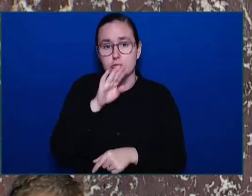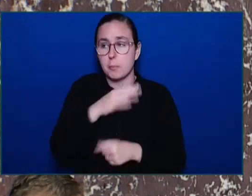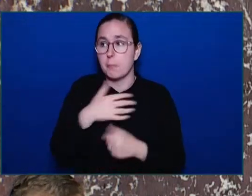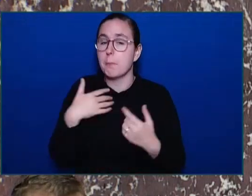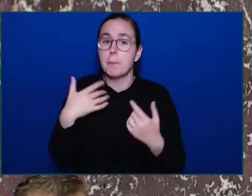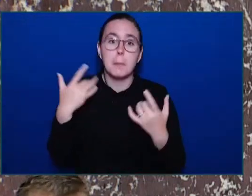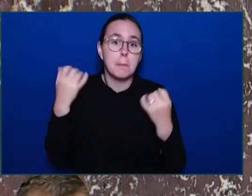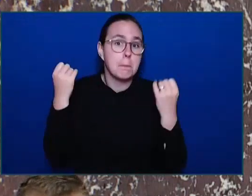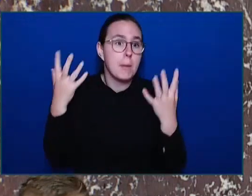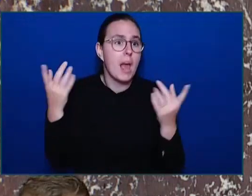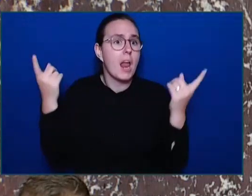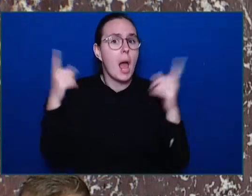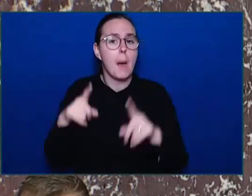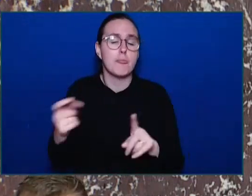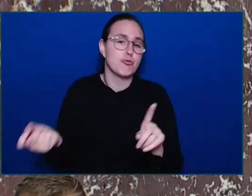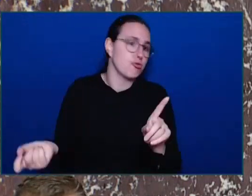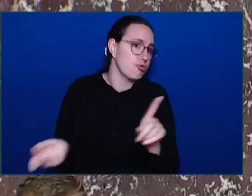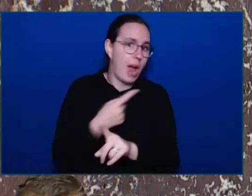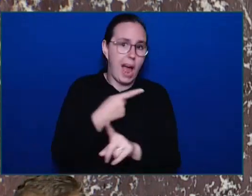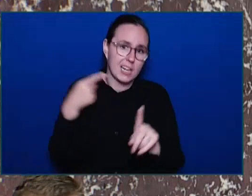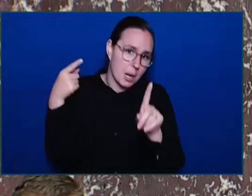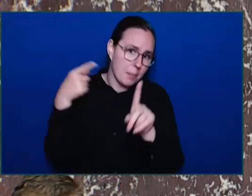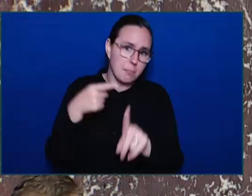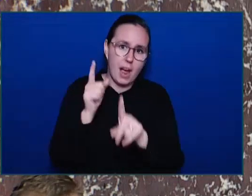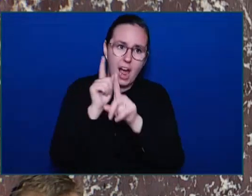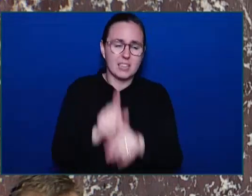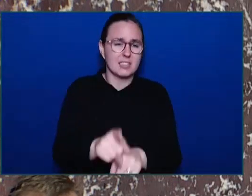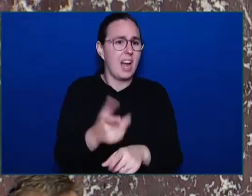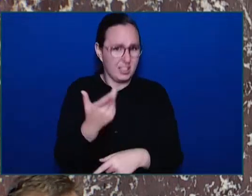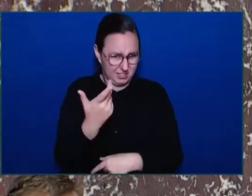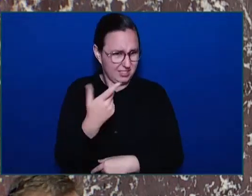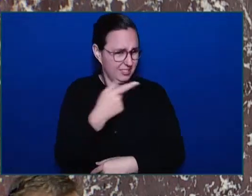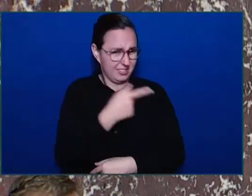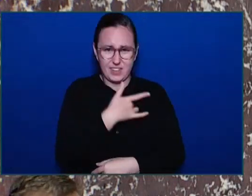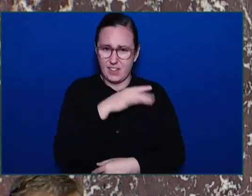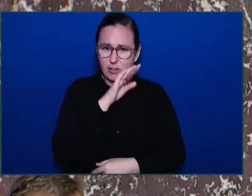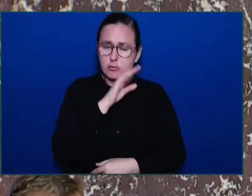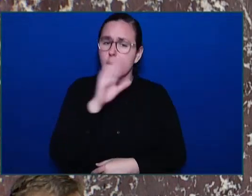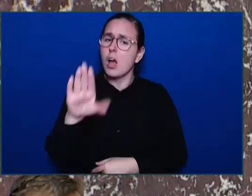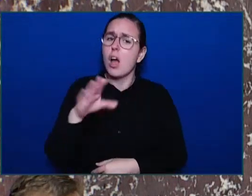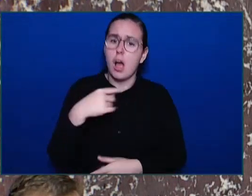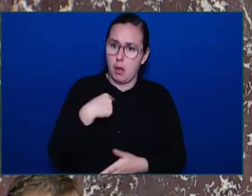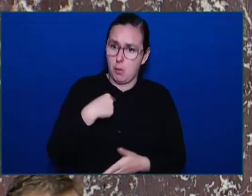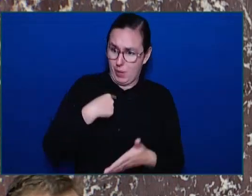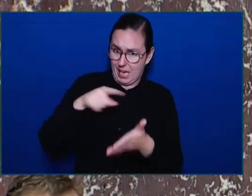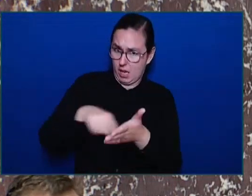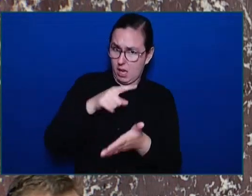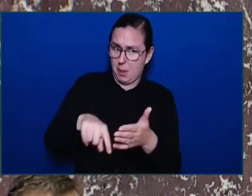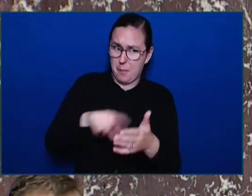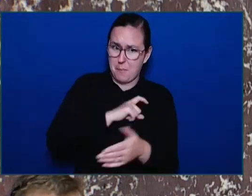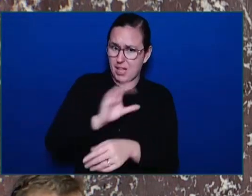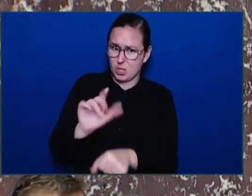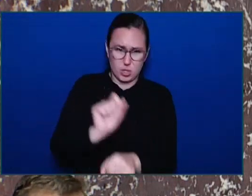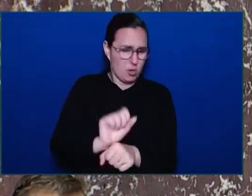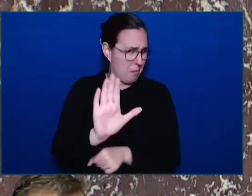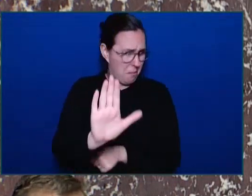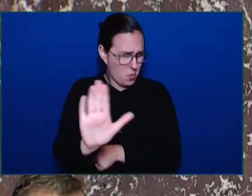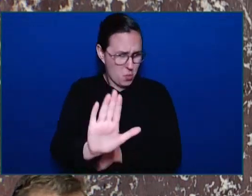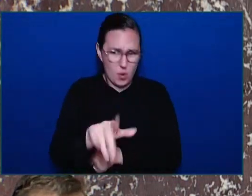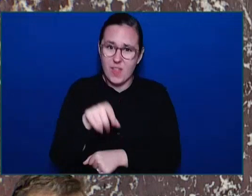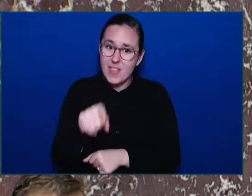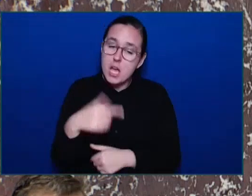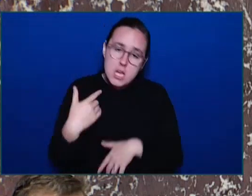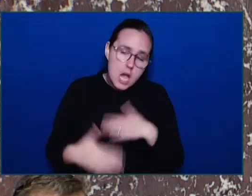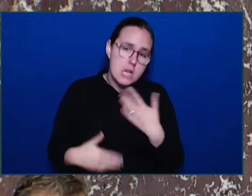We're not questioning the work of the police forces in this province. We're not questioning their attempts at public safety. They're just as frustrated